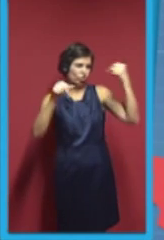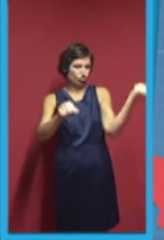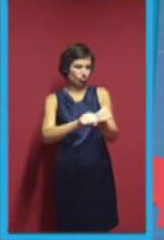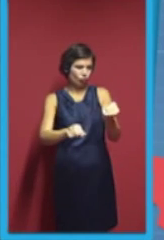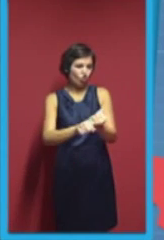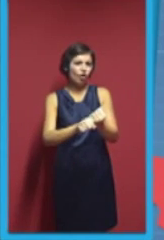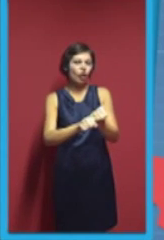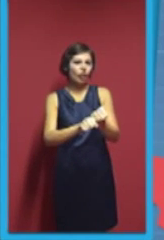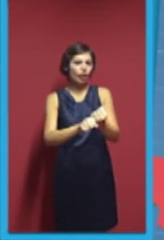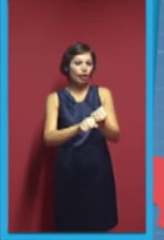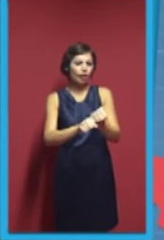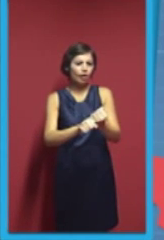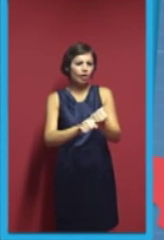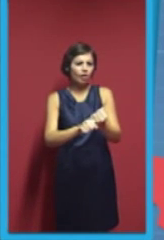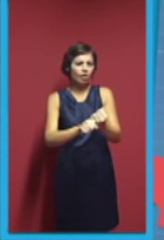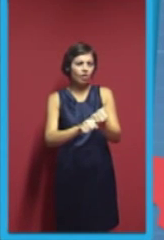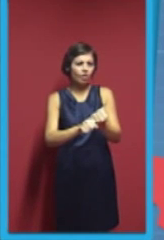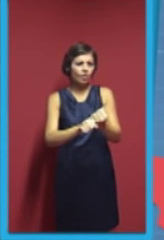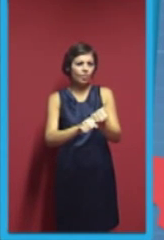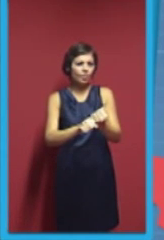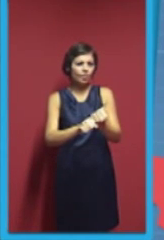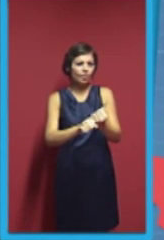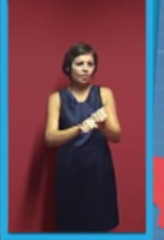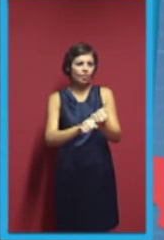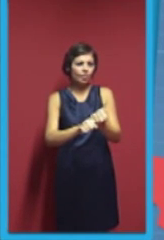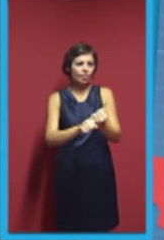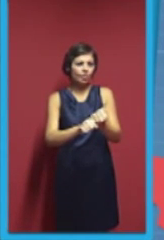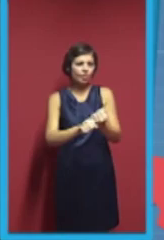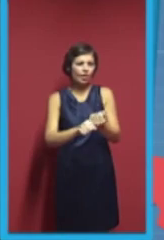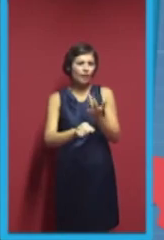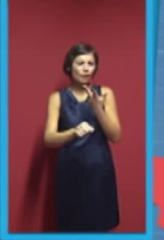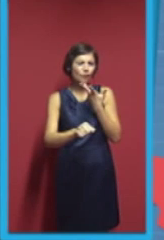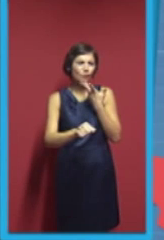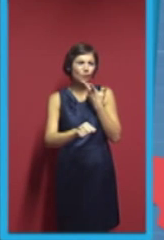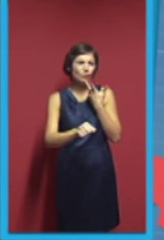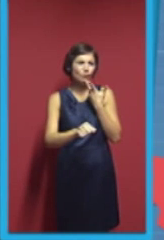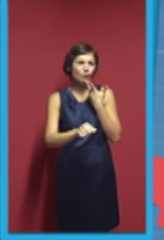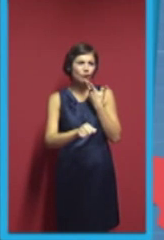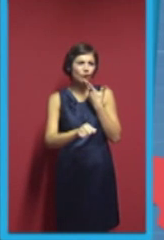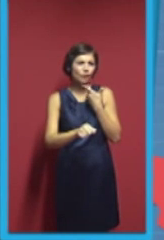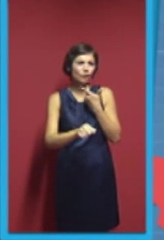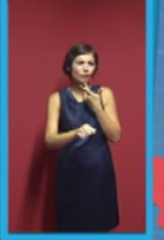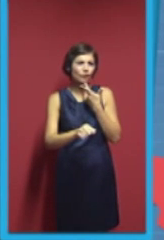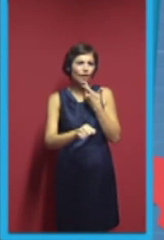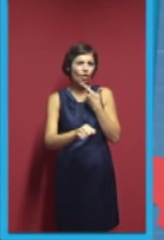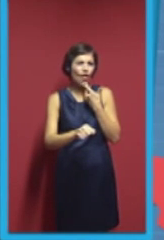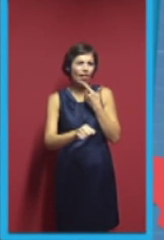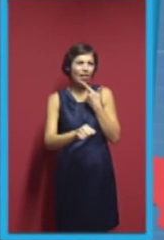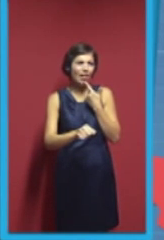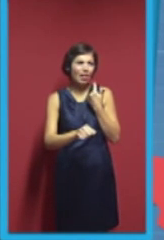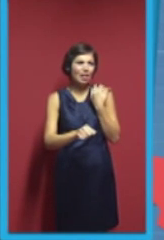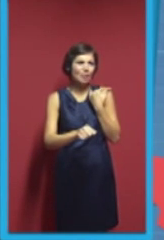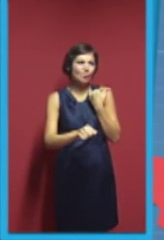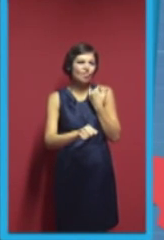my, how do, what's the word, damn. Basically, this is the logo of Open Hardware as it would be printed